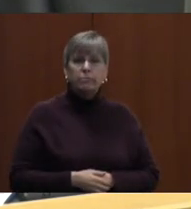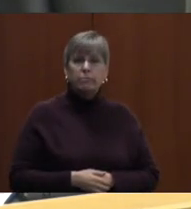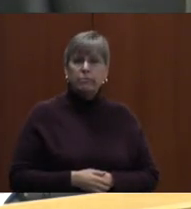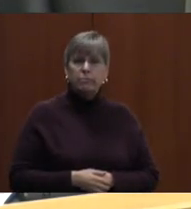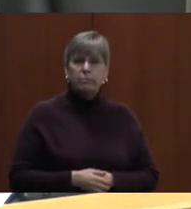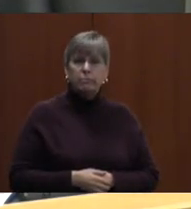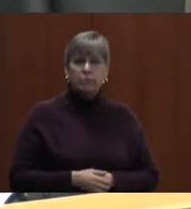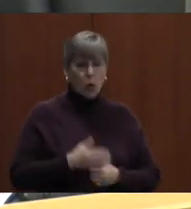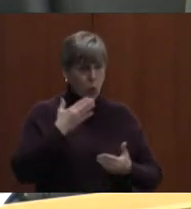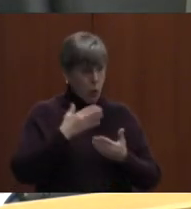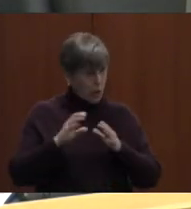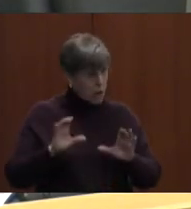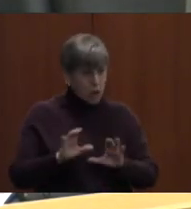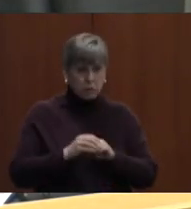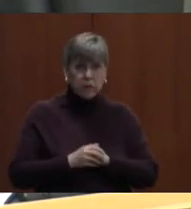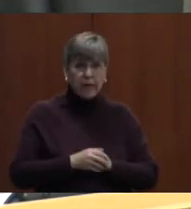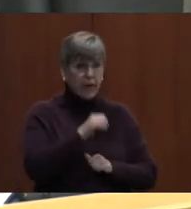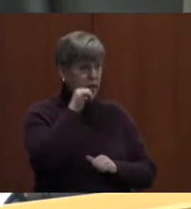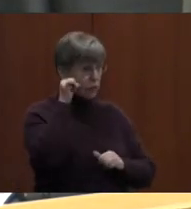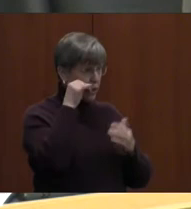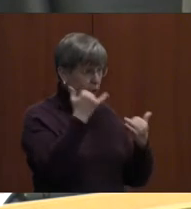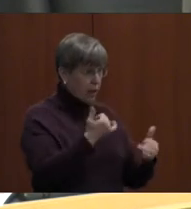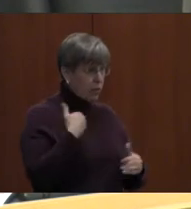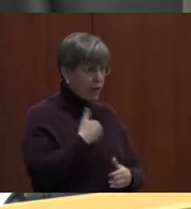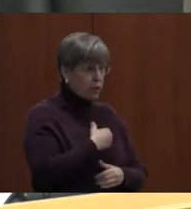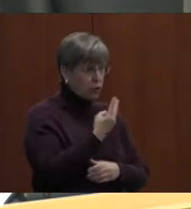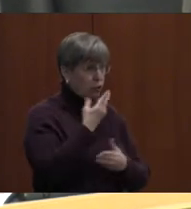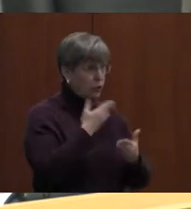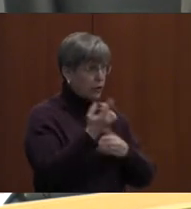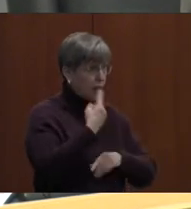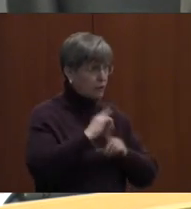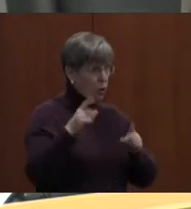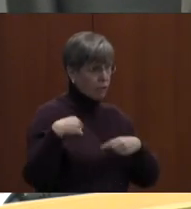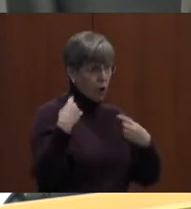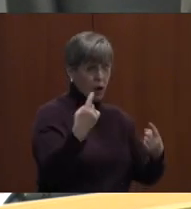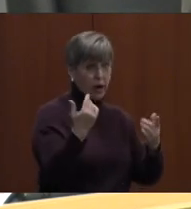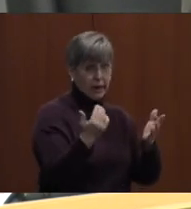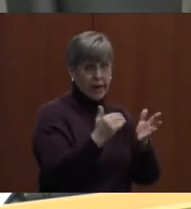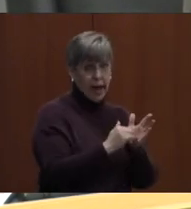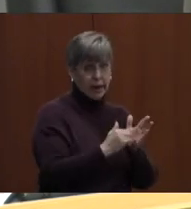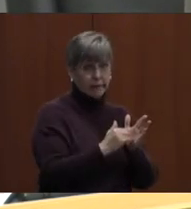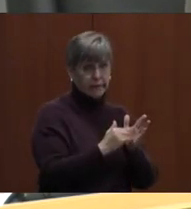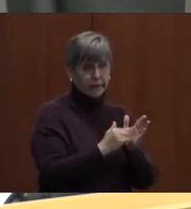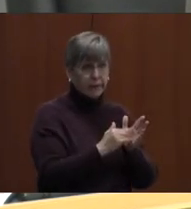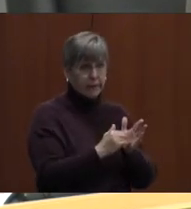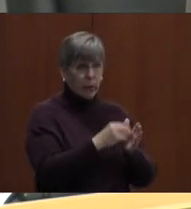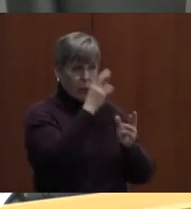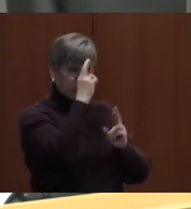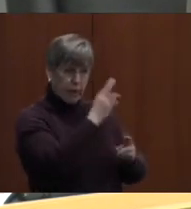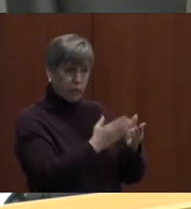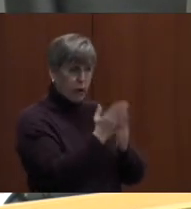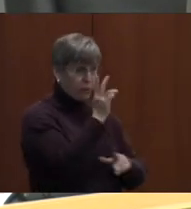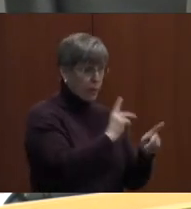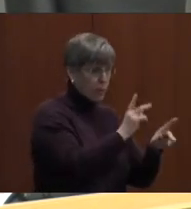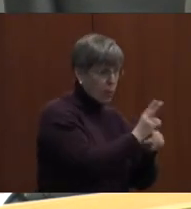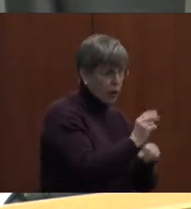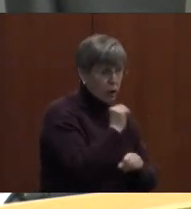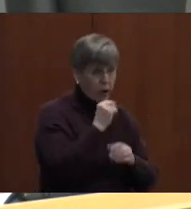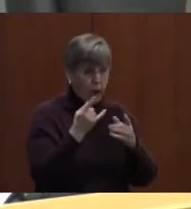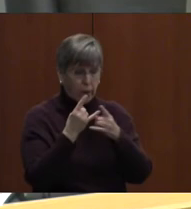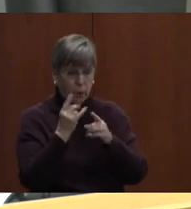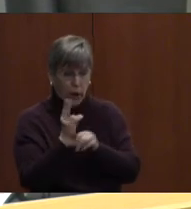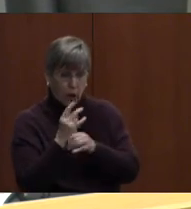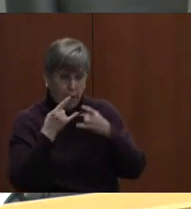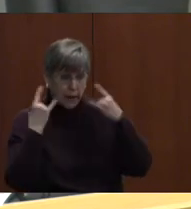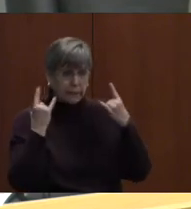you know, well done. And then yesterday, today, we've had two good days. Again, we're respecting the right for people to wear a mask or not wear a mask.